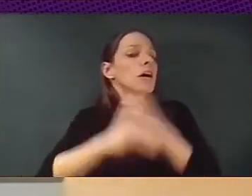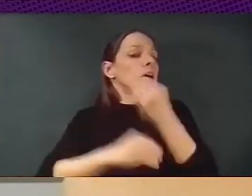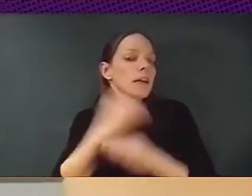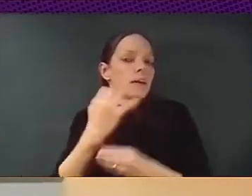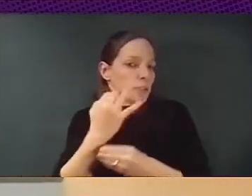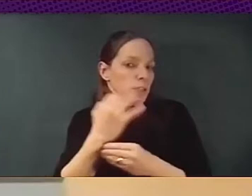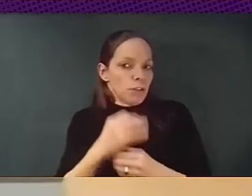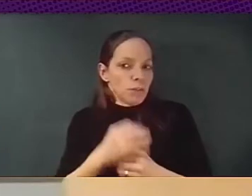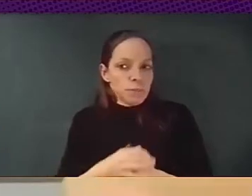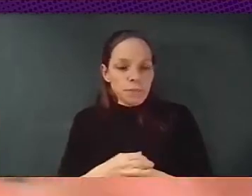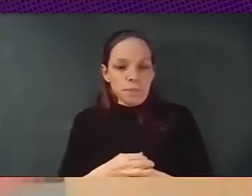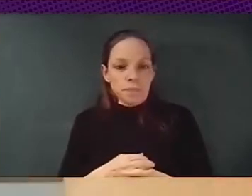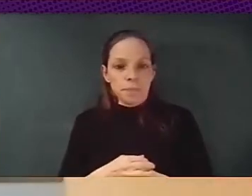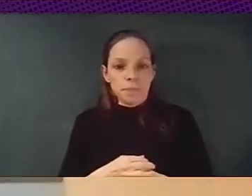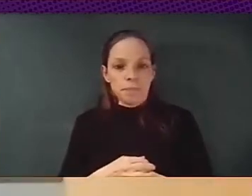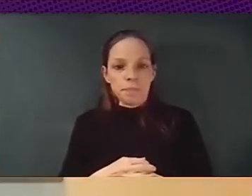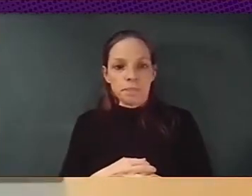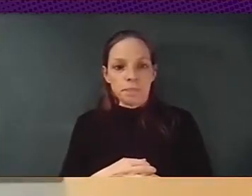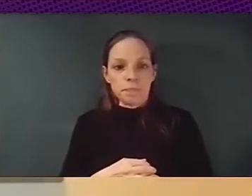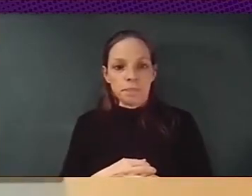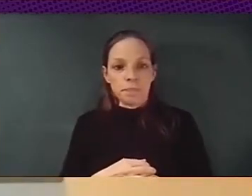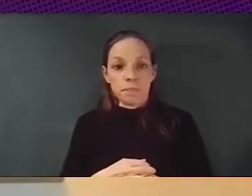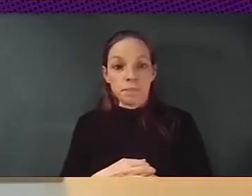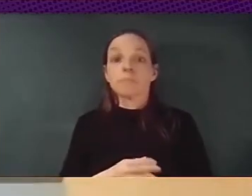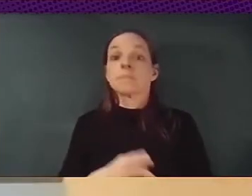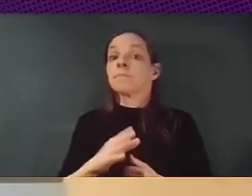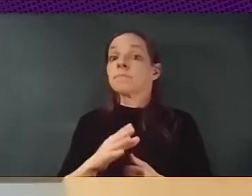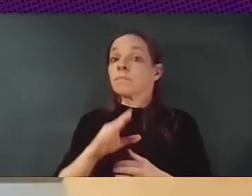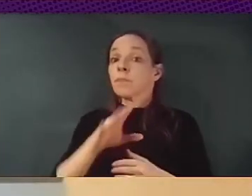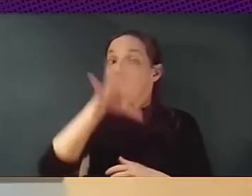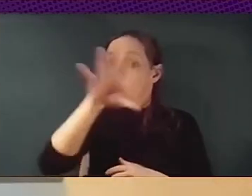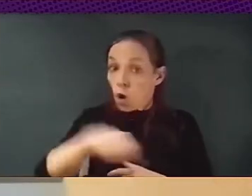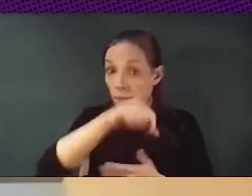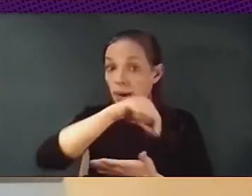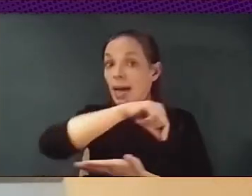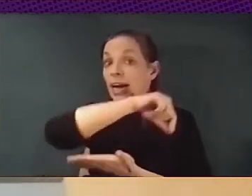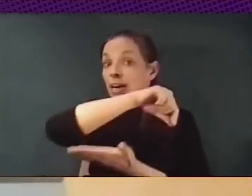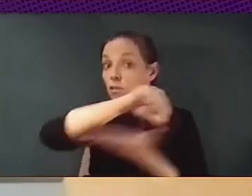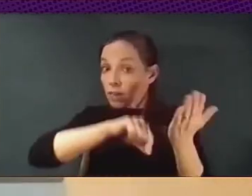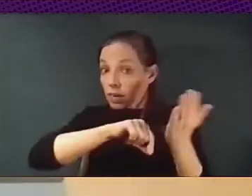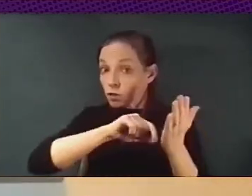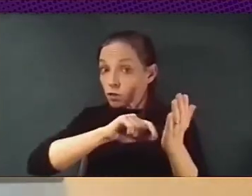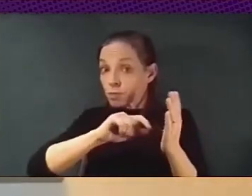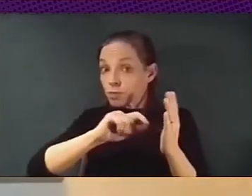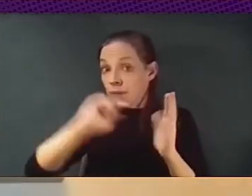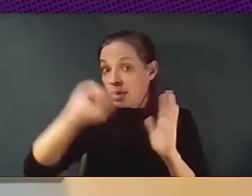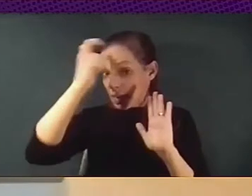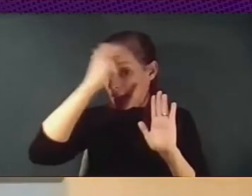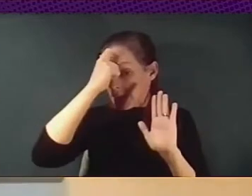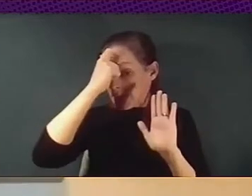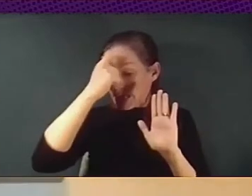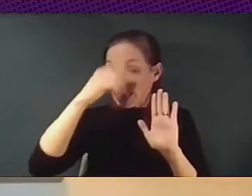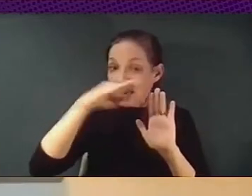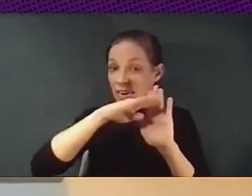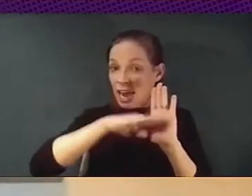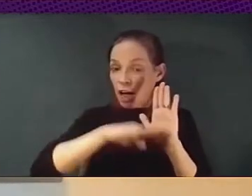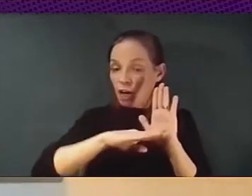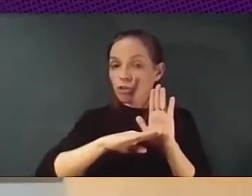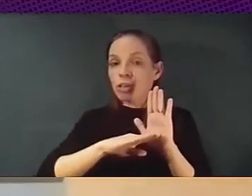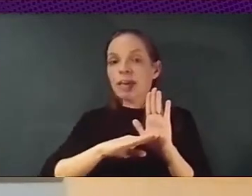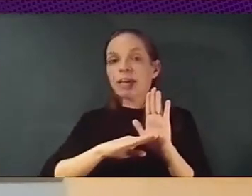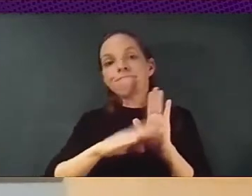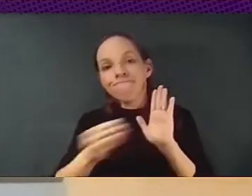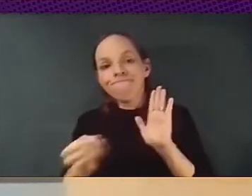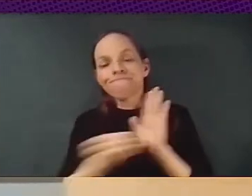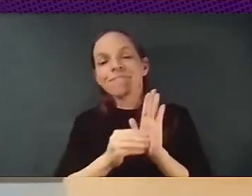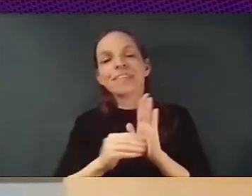procurement contracts. I mean, we have also introduced open source closes. We have mandated for ethical digital standards